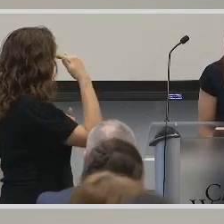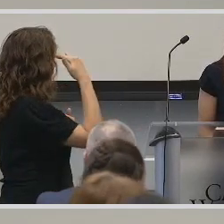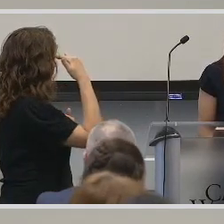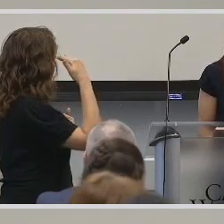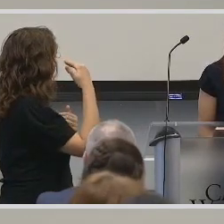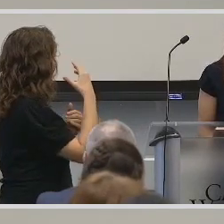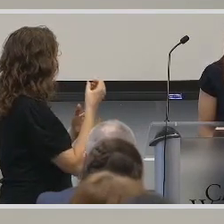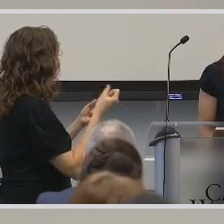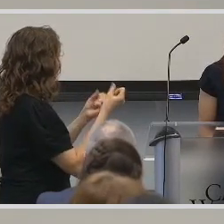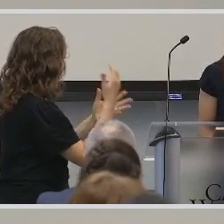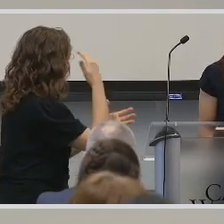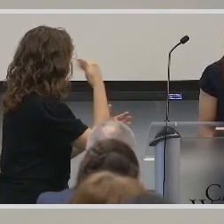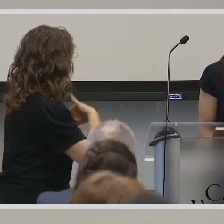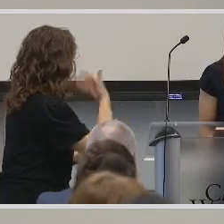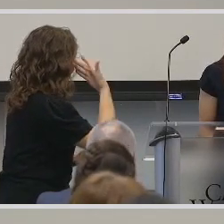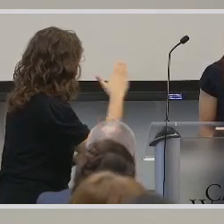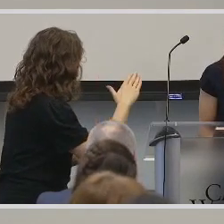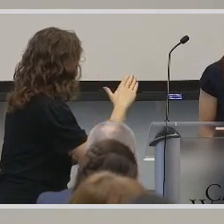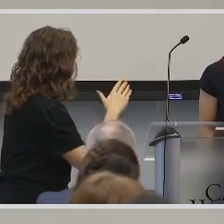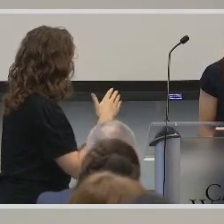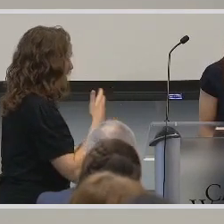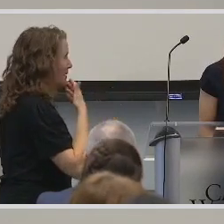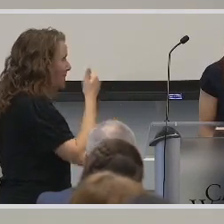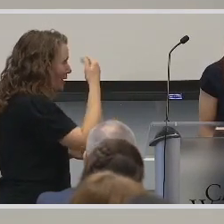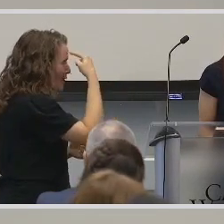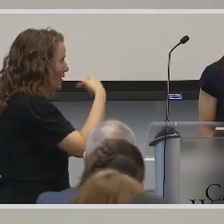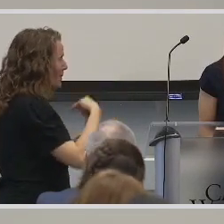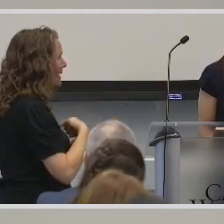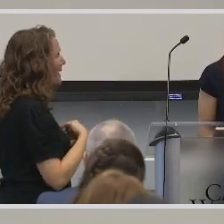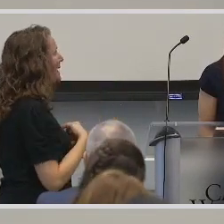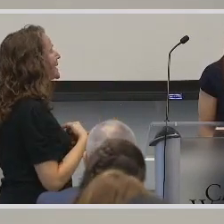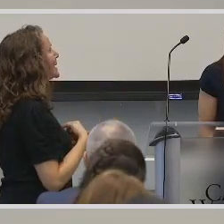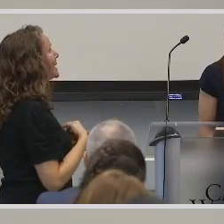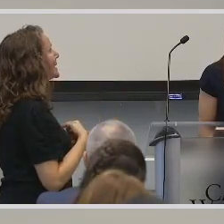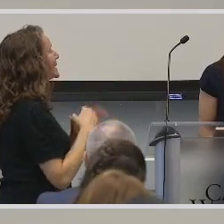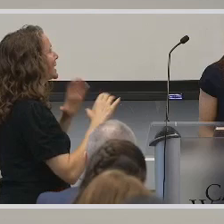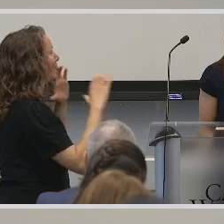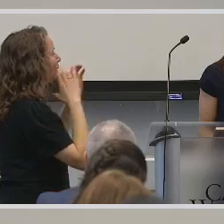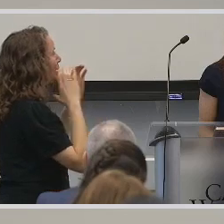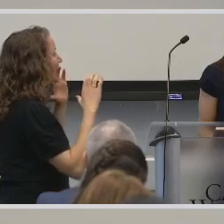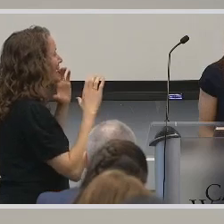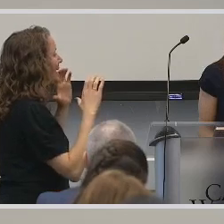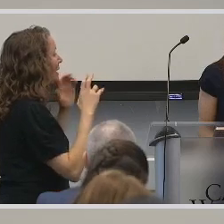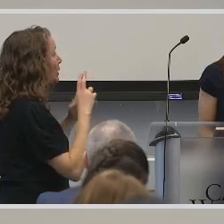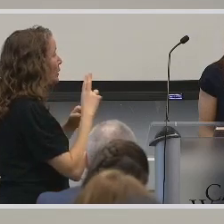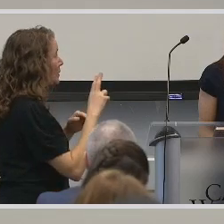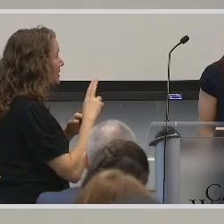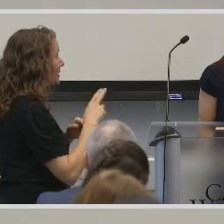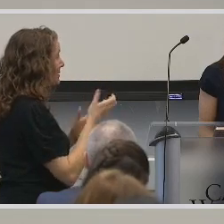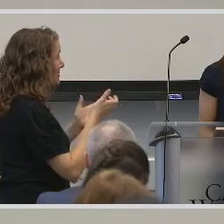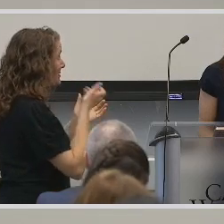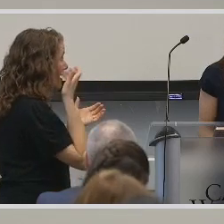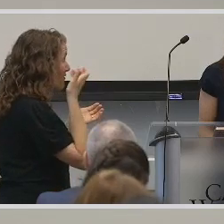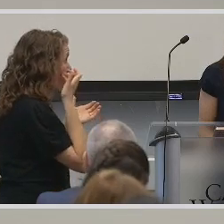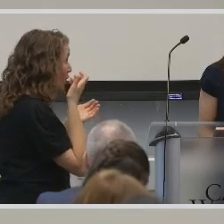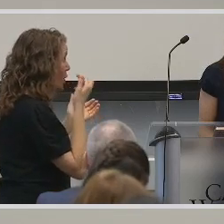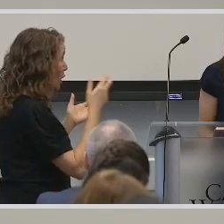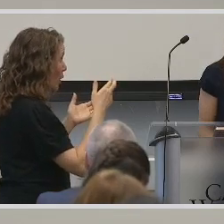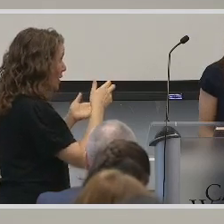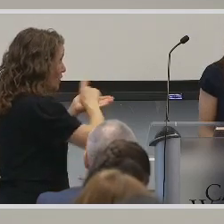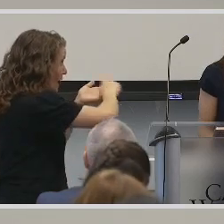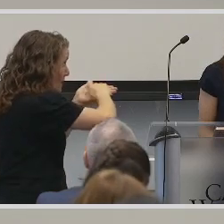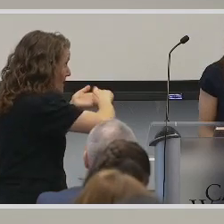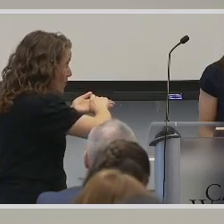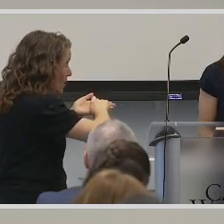lacking the knowledge I lack, is it better for me to communicate using a cell phone or a dry erase board